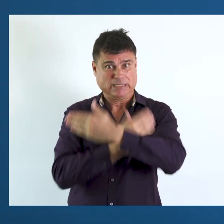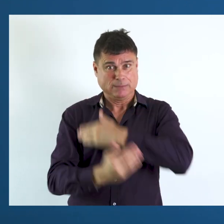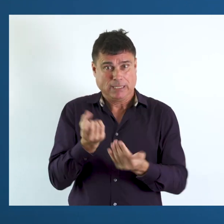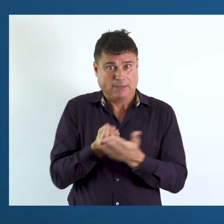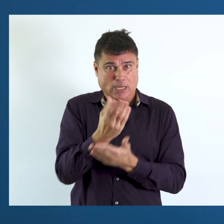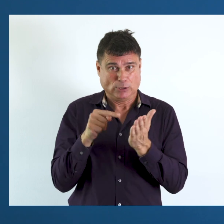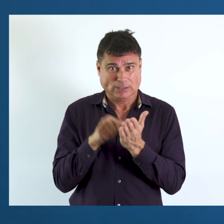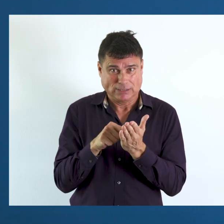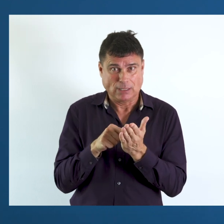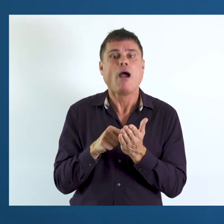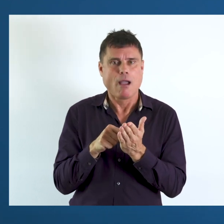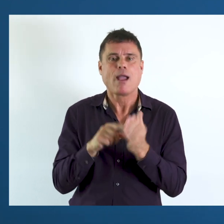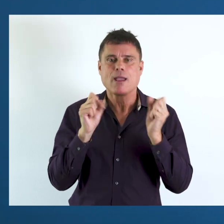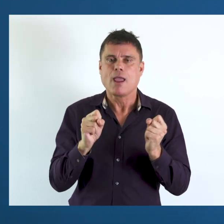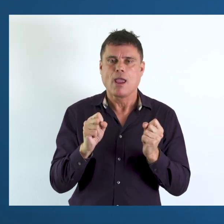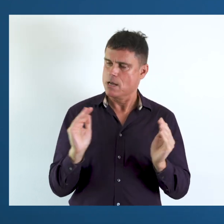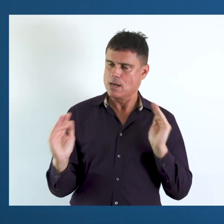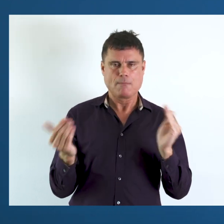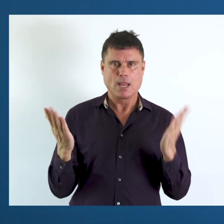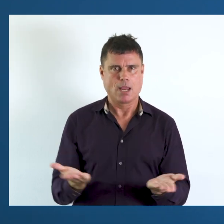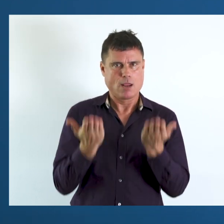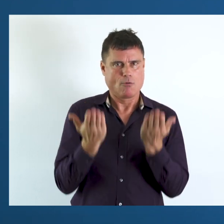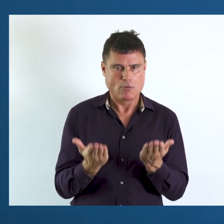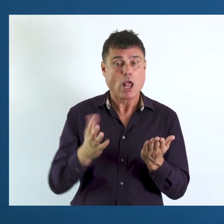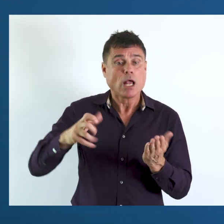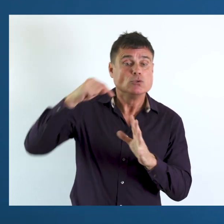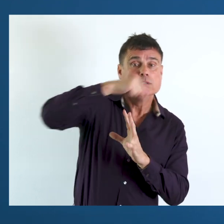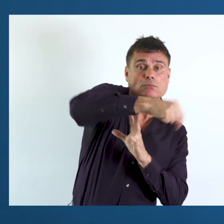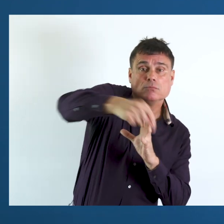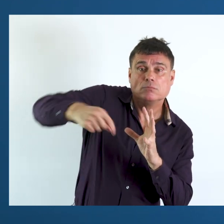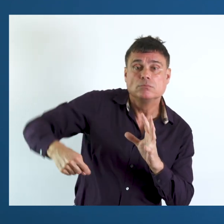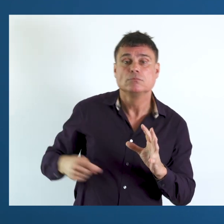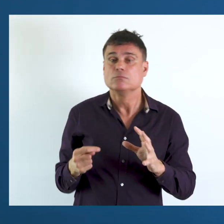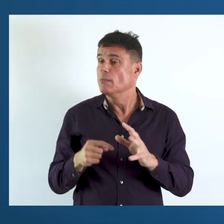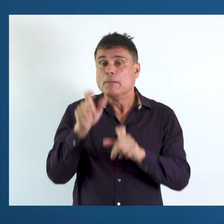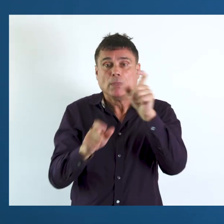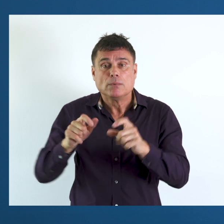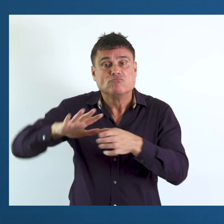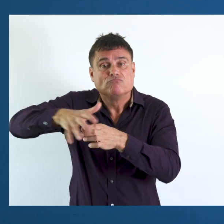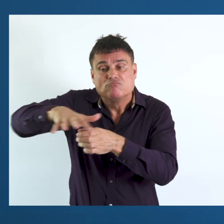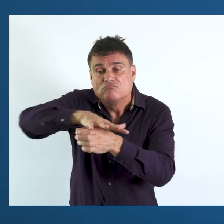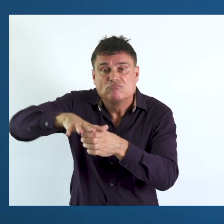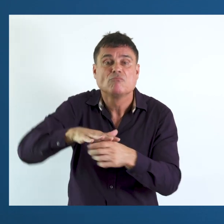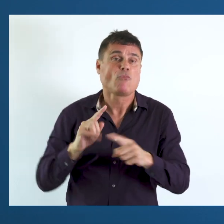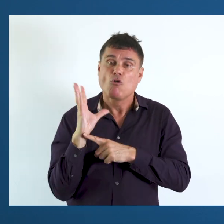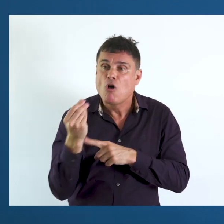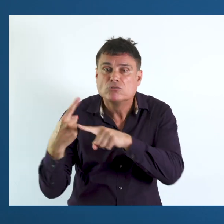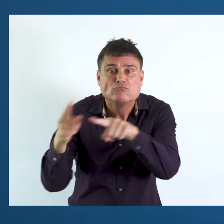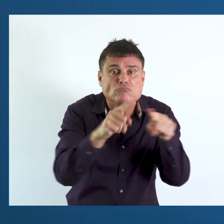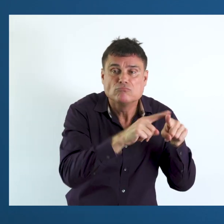By standardizing disability data collection instruments, it will be possible to provide comparable data